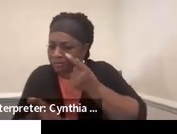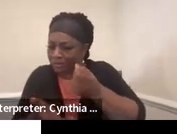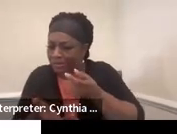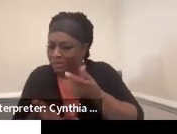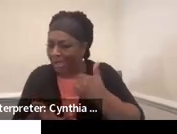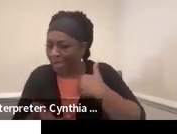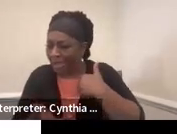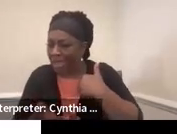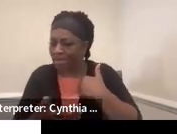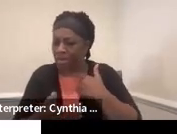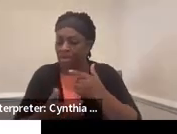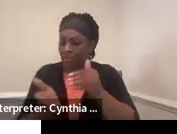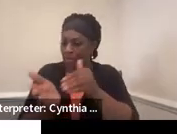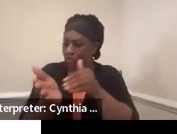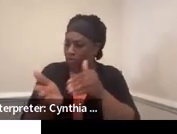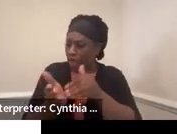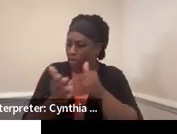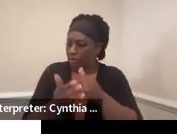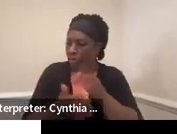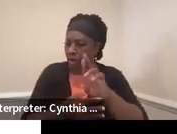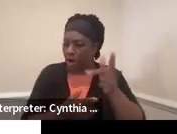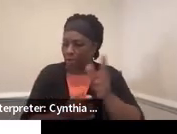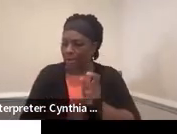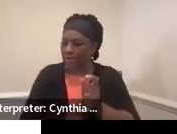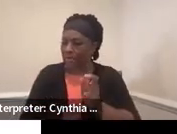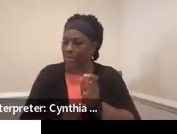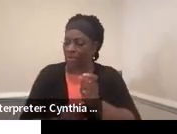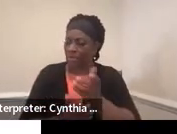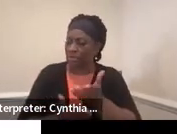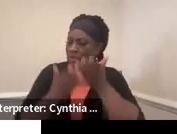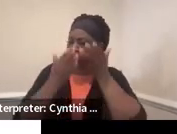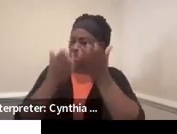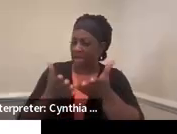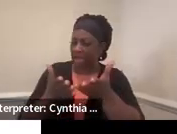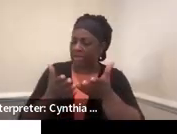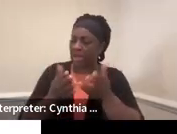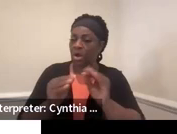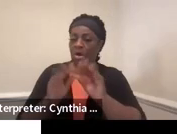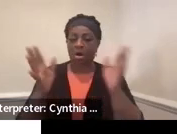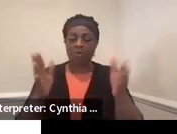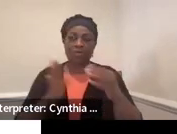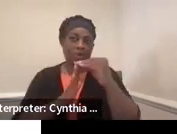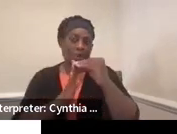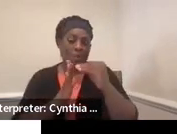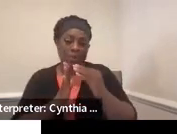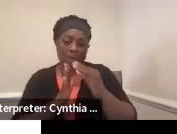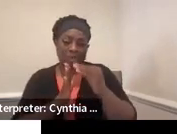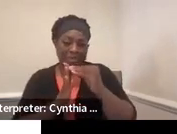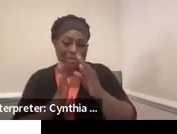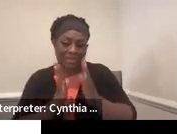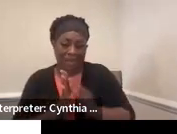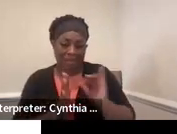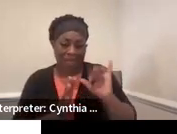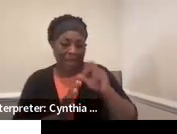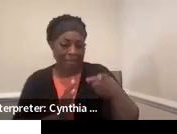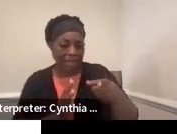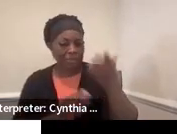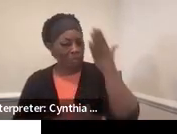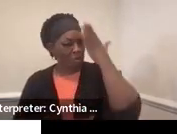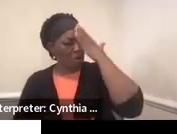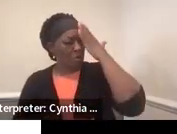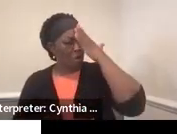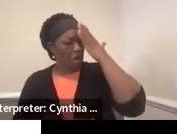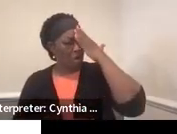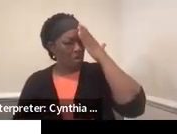taking? Who is the doctor that prescribes this medication? Obviously, you don't want to put that in the IEP, but you want to make